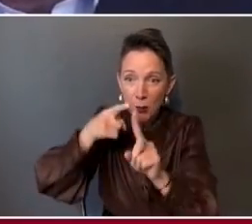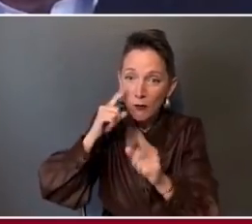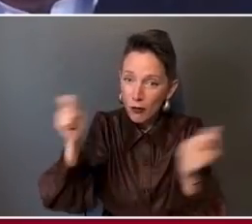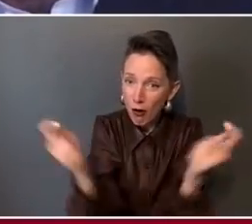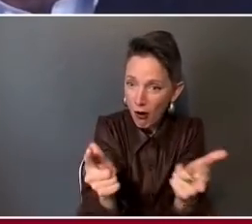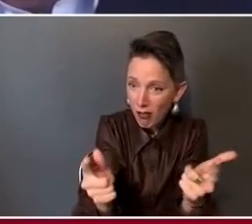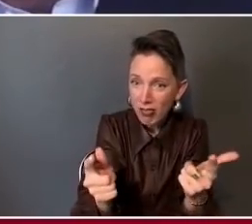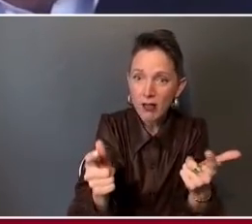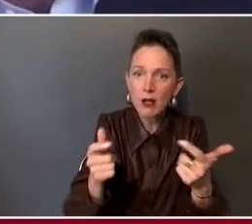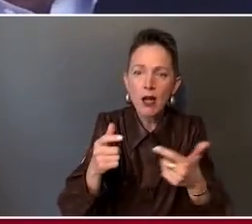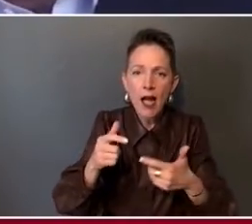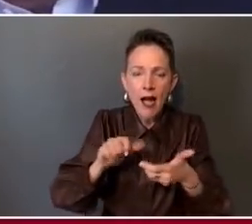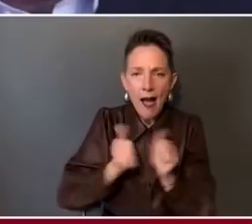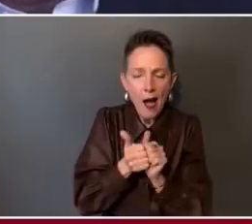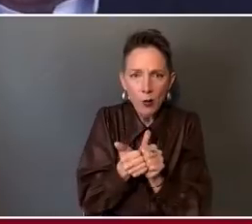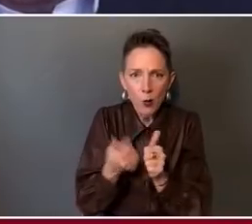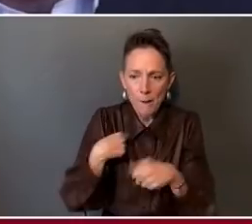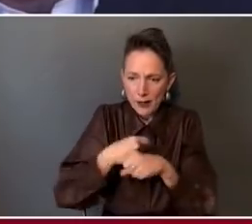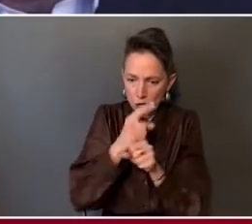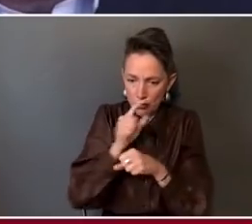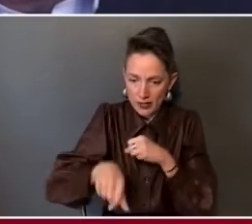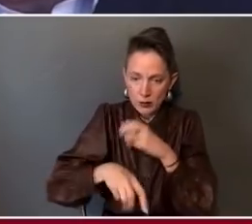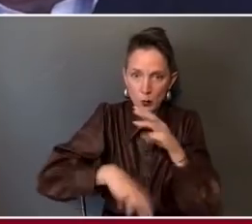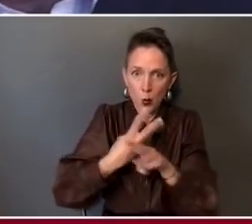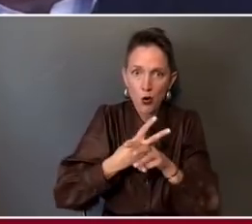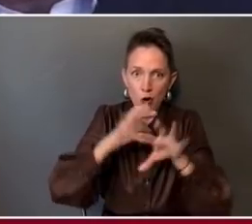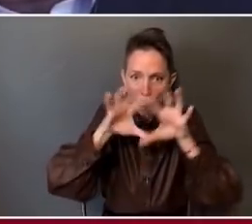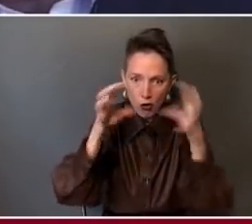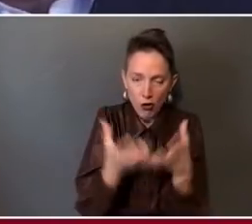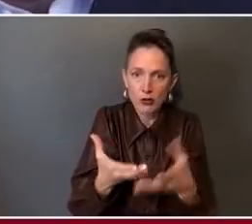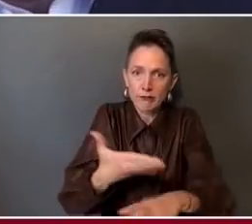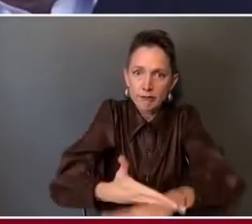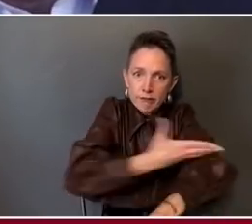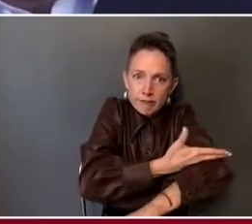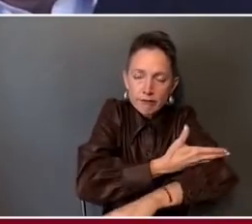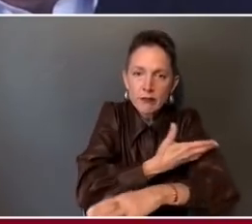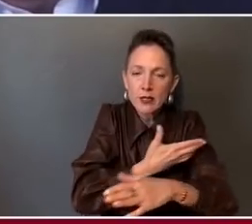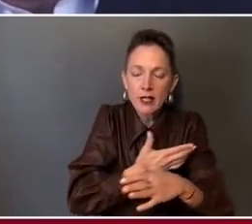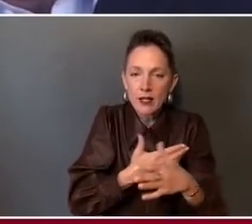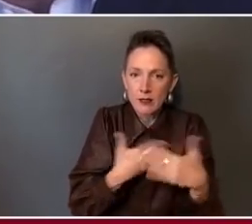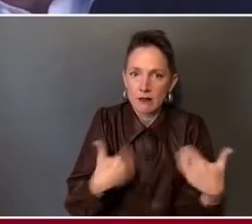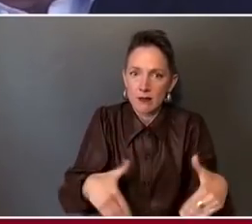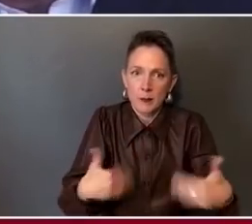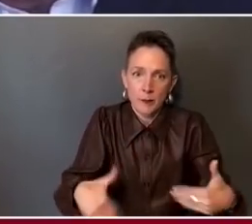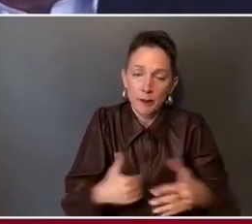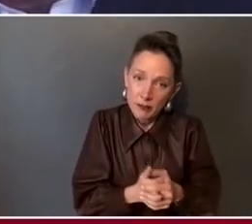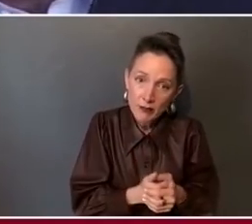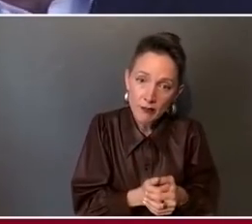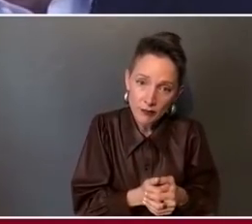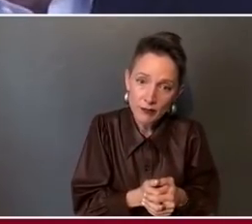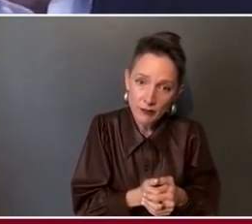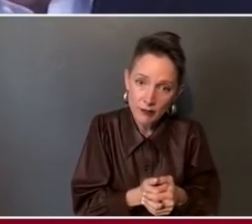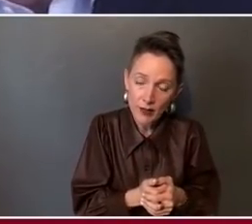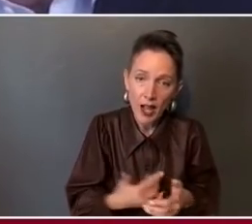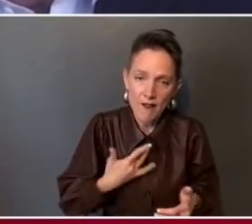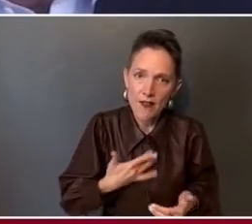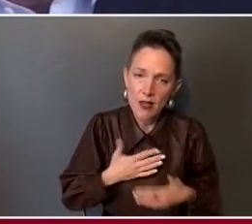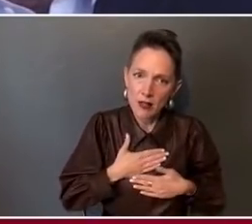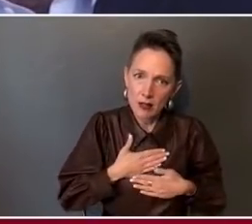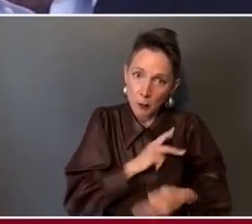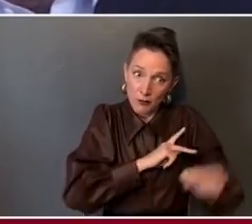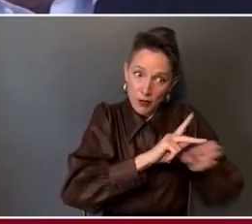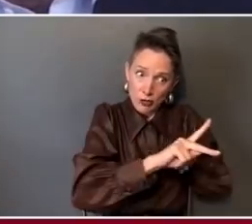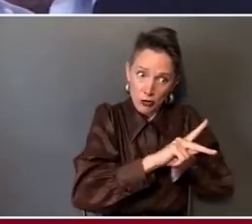place? You can't know the professional joy, overwhelming personal satisfaction